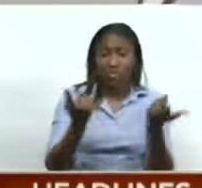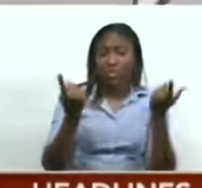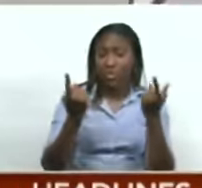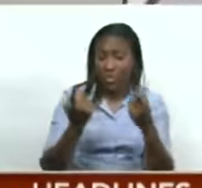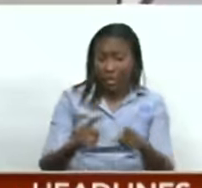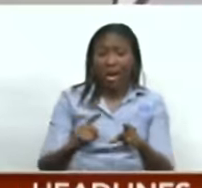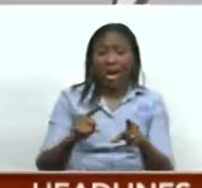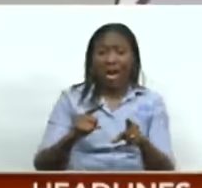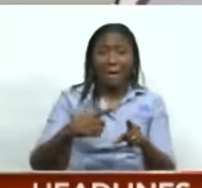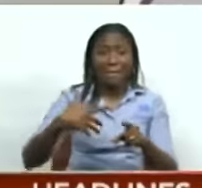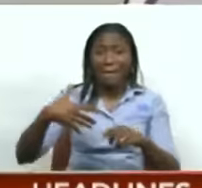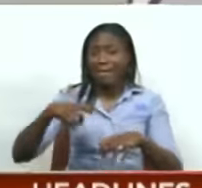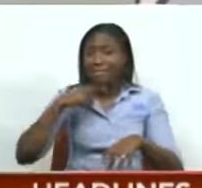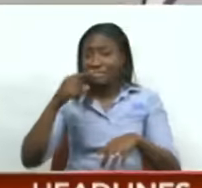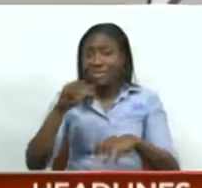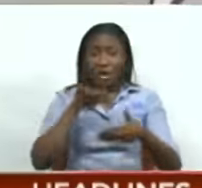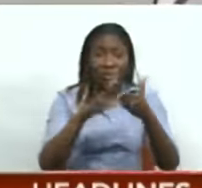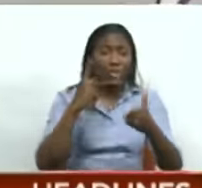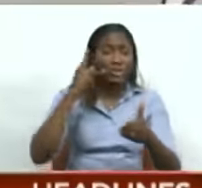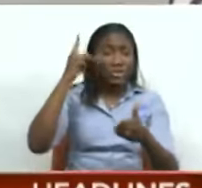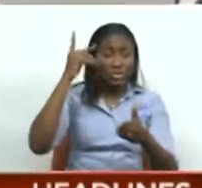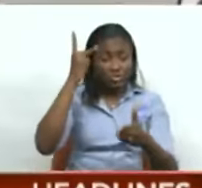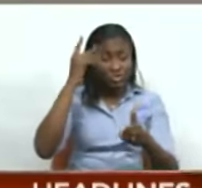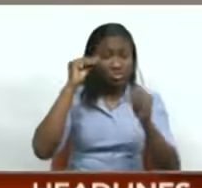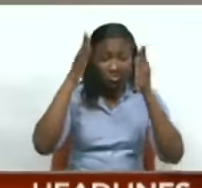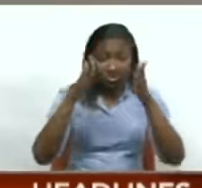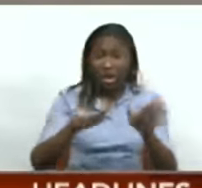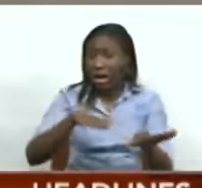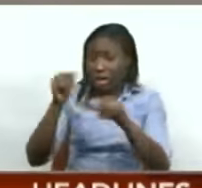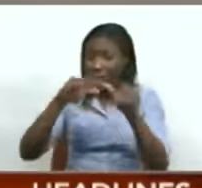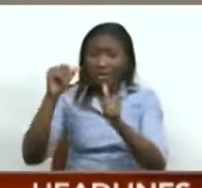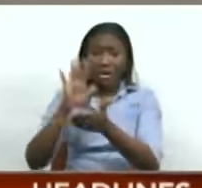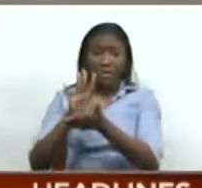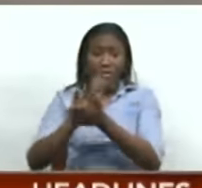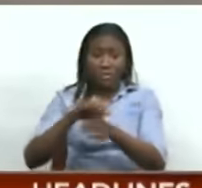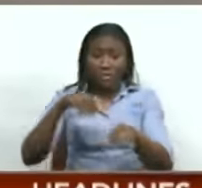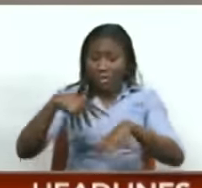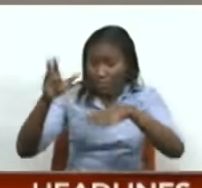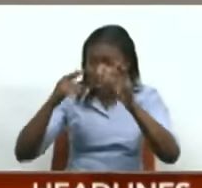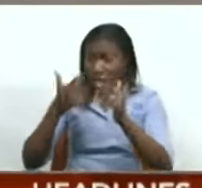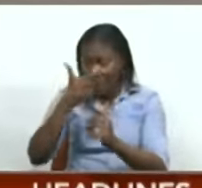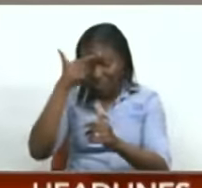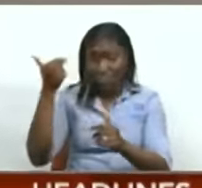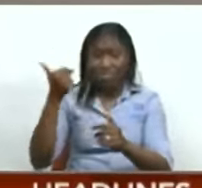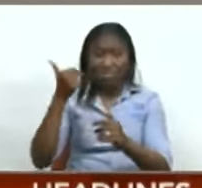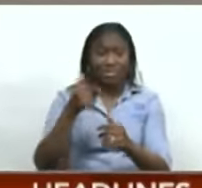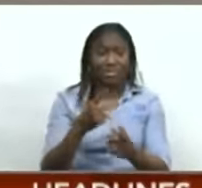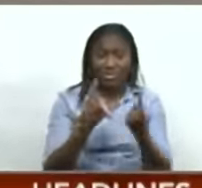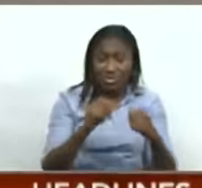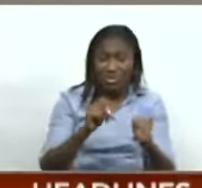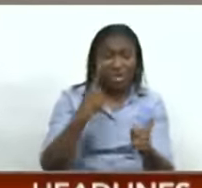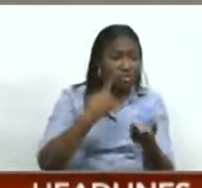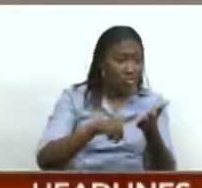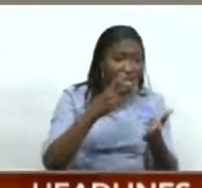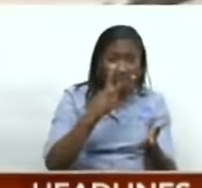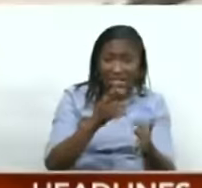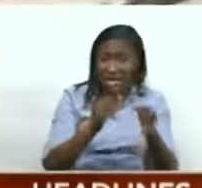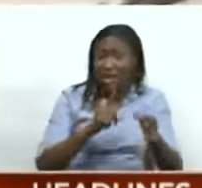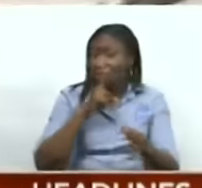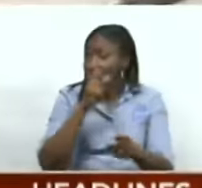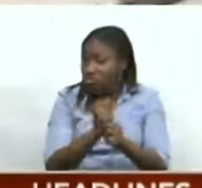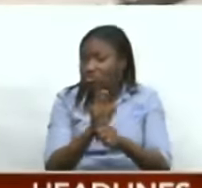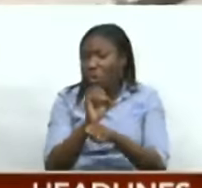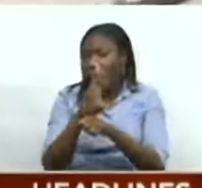evacuated. The bomb threats started on Thursday with emergency personnel being kept busy as they sought to assess whether the threats were real.